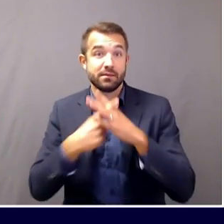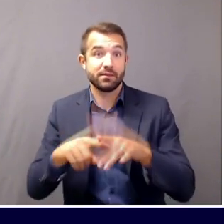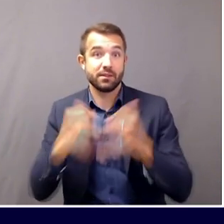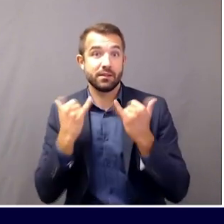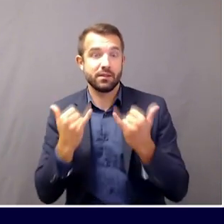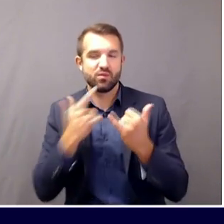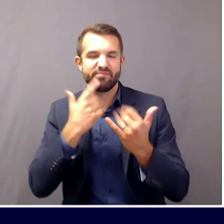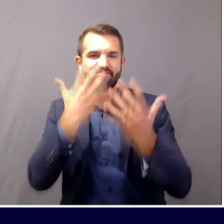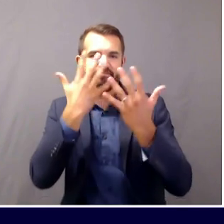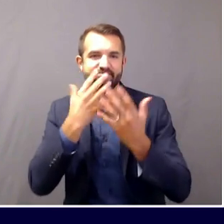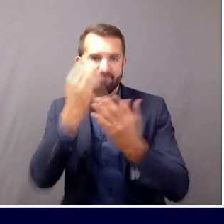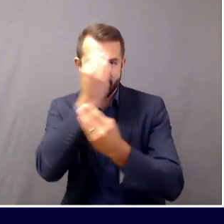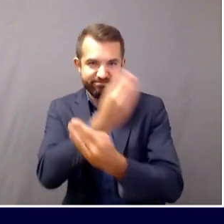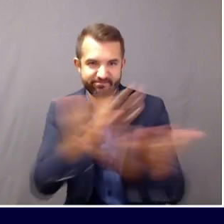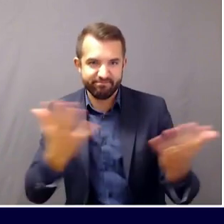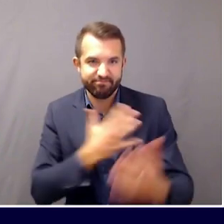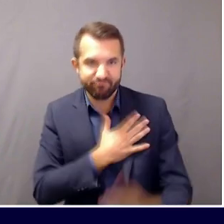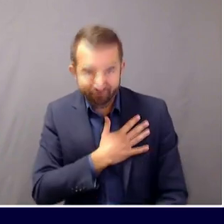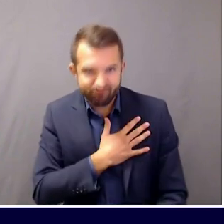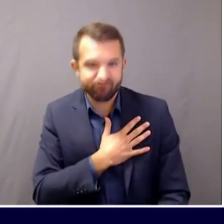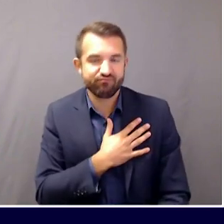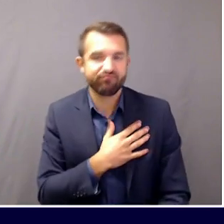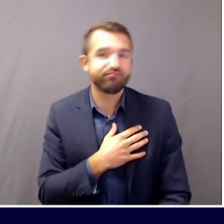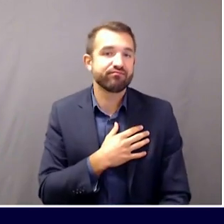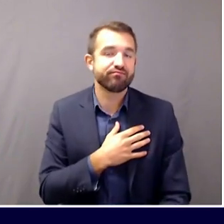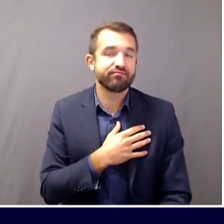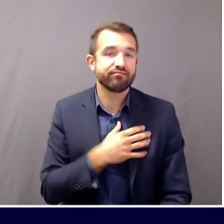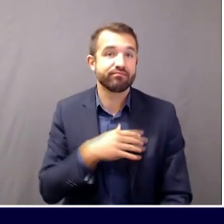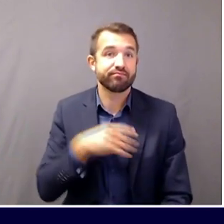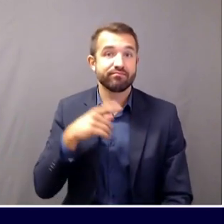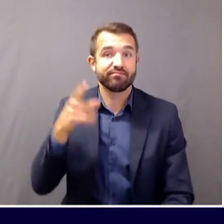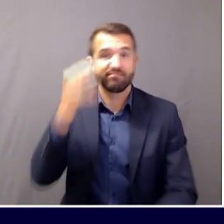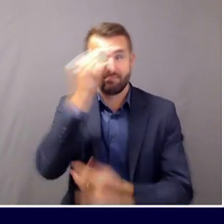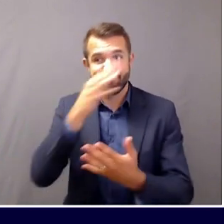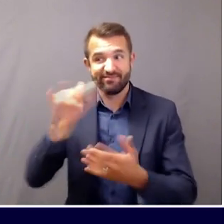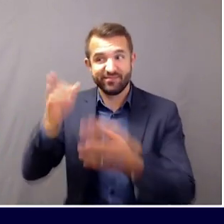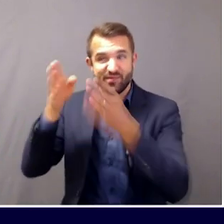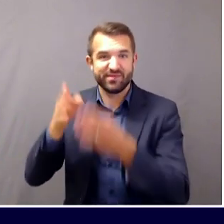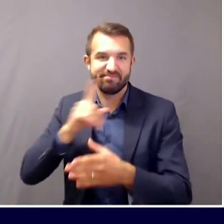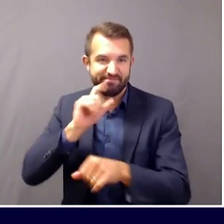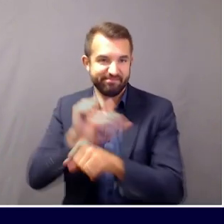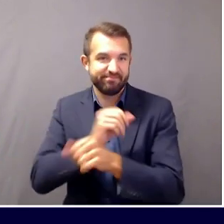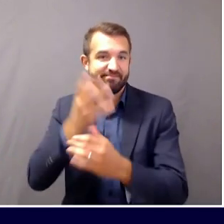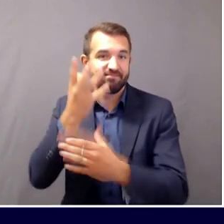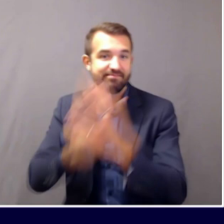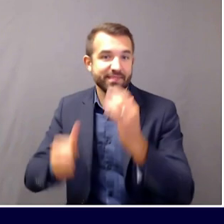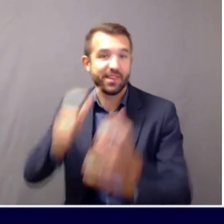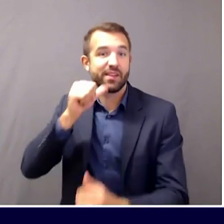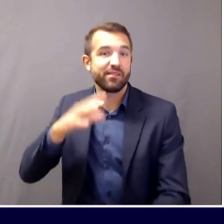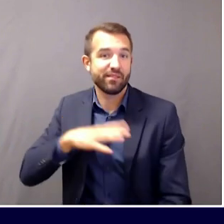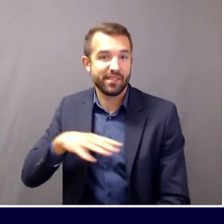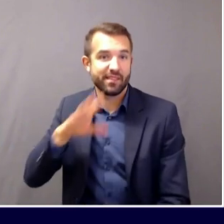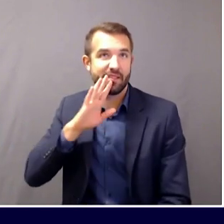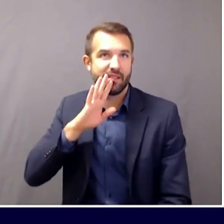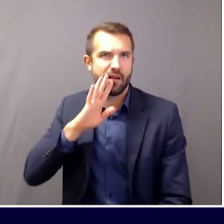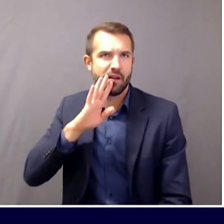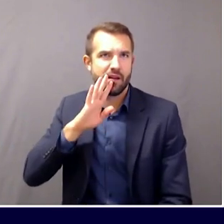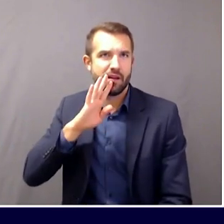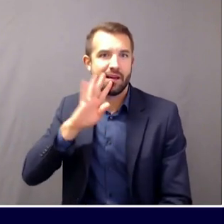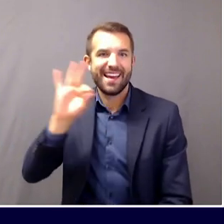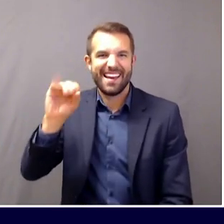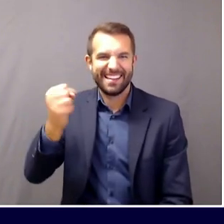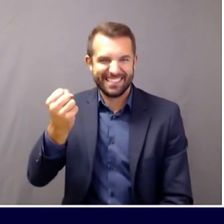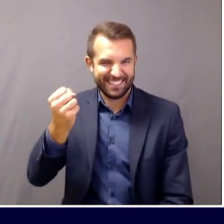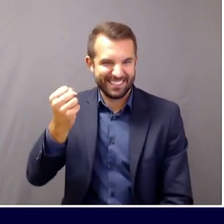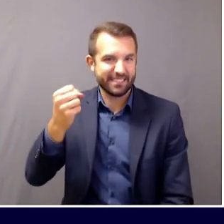sad note. Maine CDC is reporting the passing of a woman in her 90s from York County with COVID